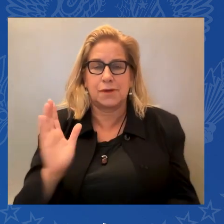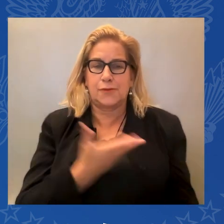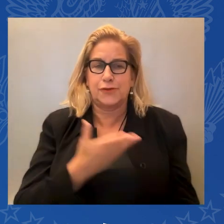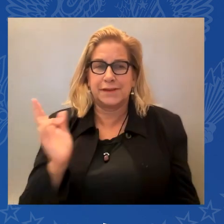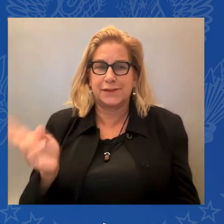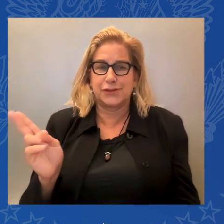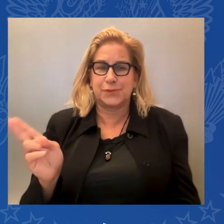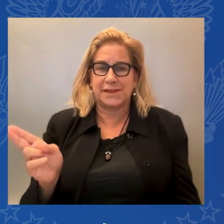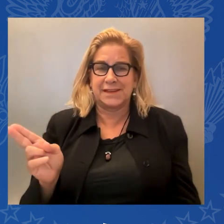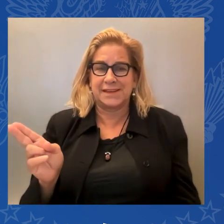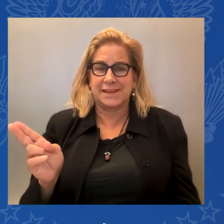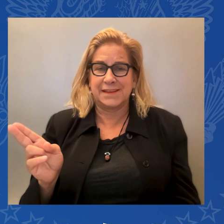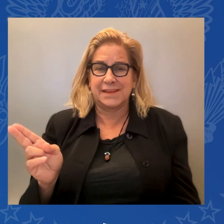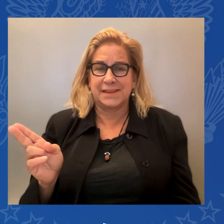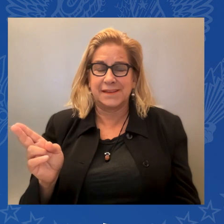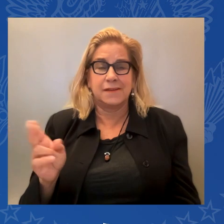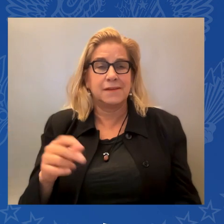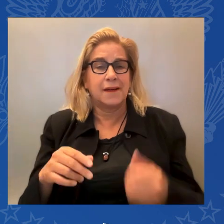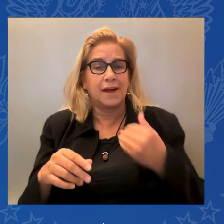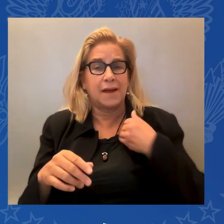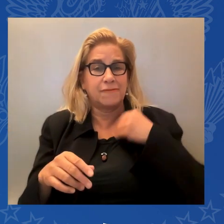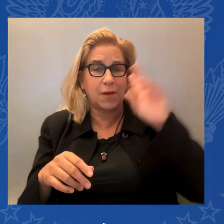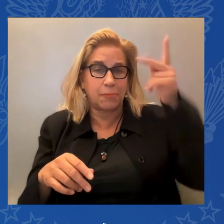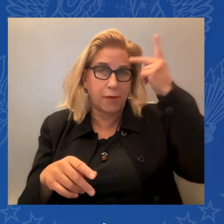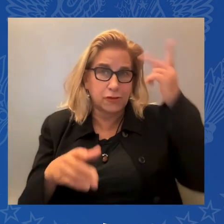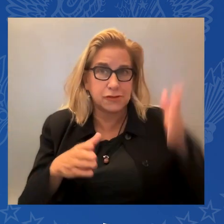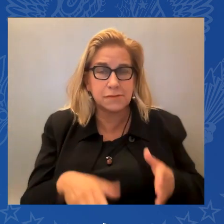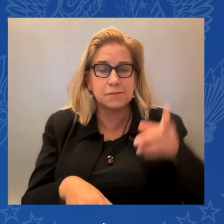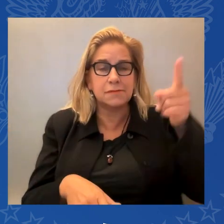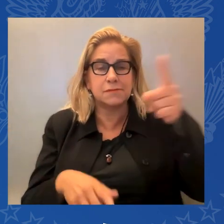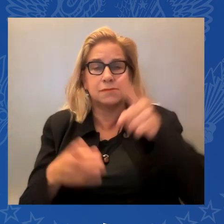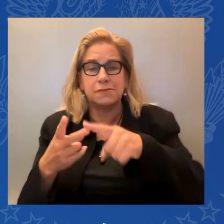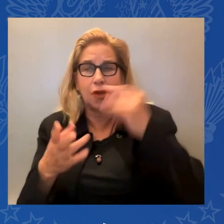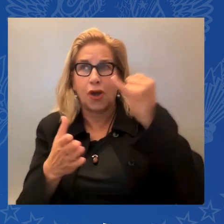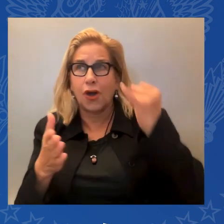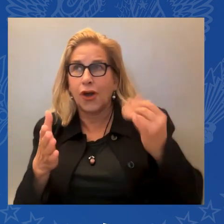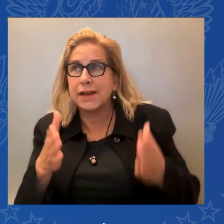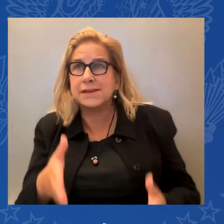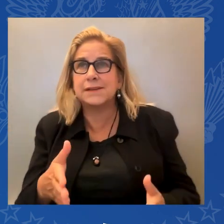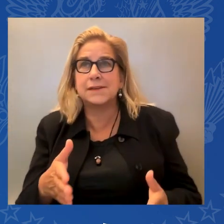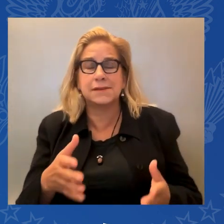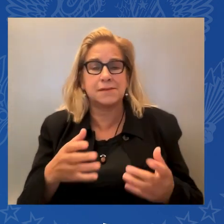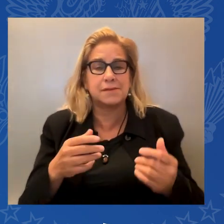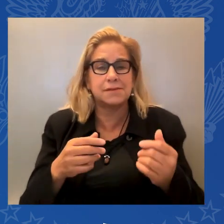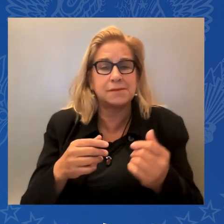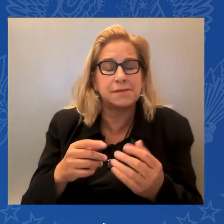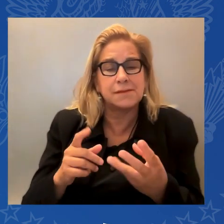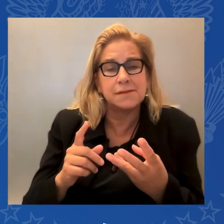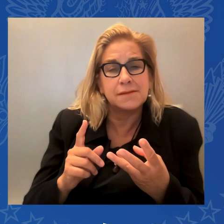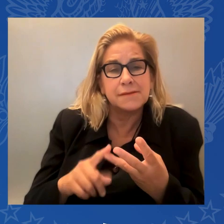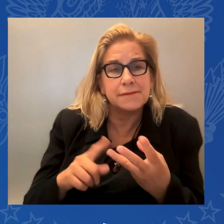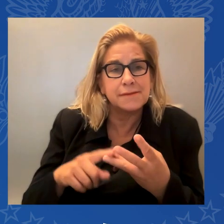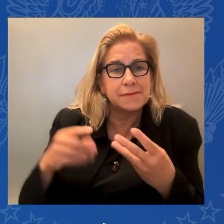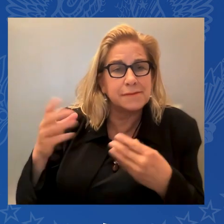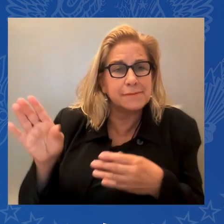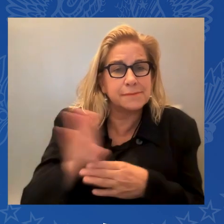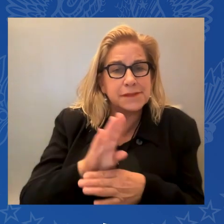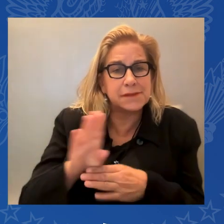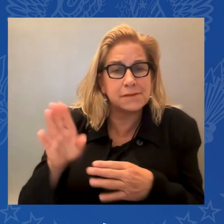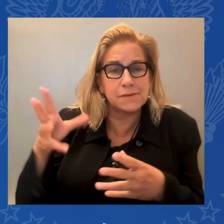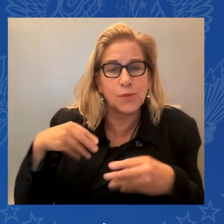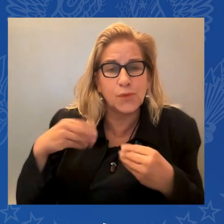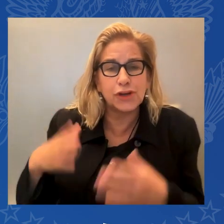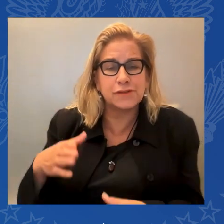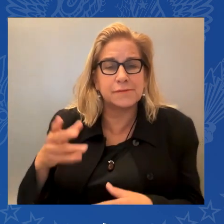shape our nation each and every day. And Joe and I, are proud to stand beside